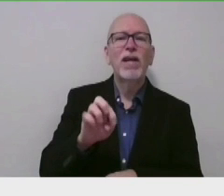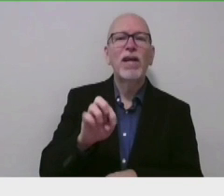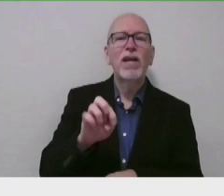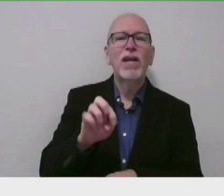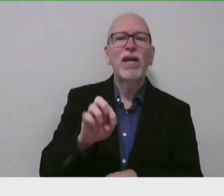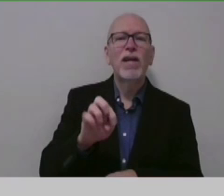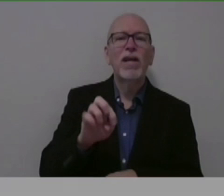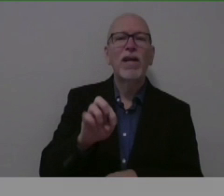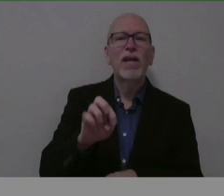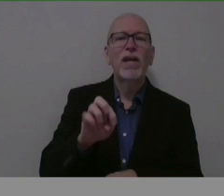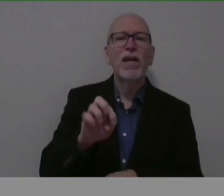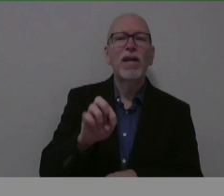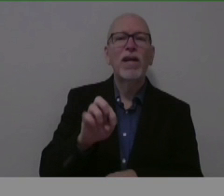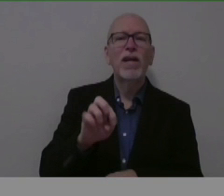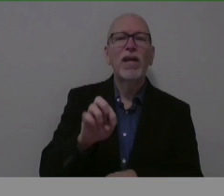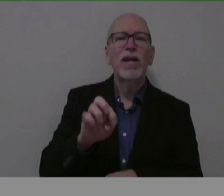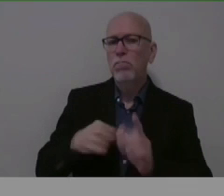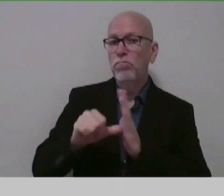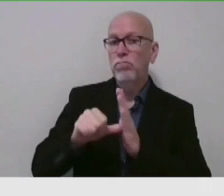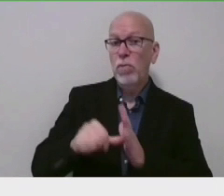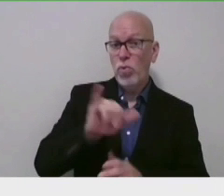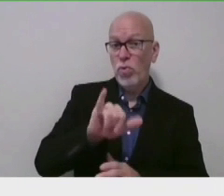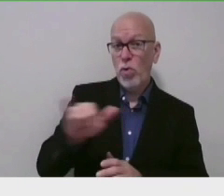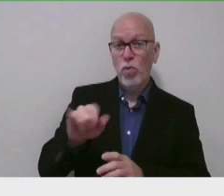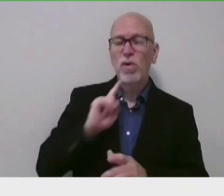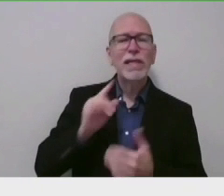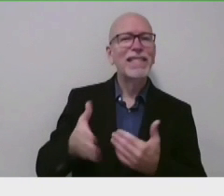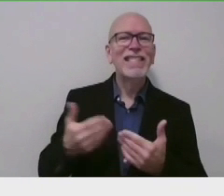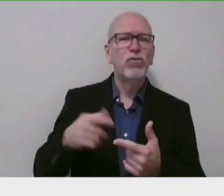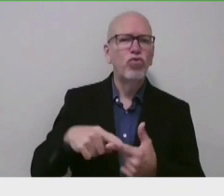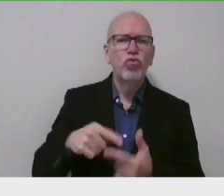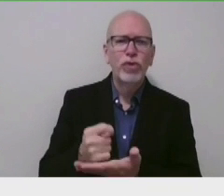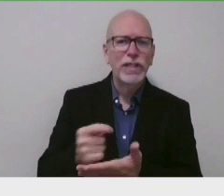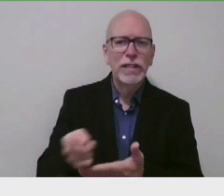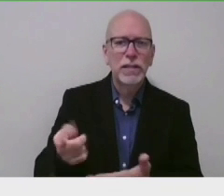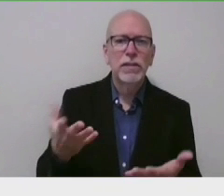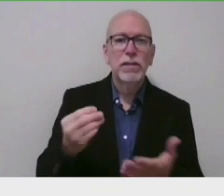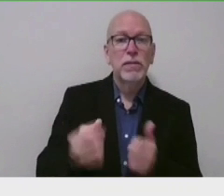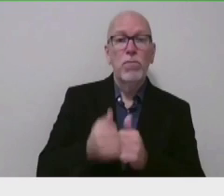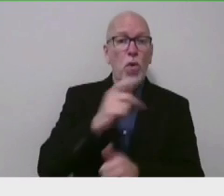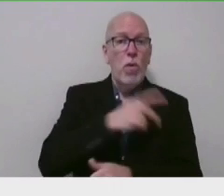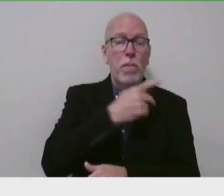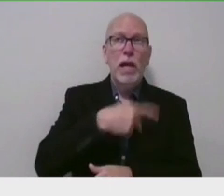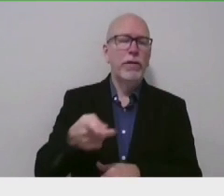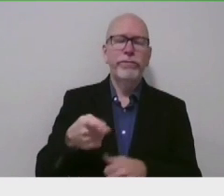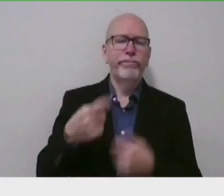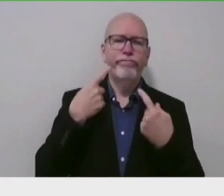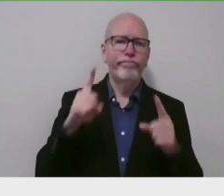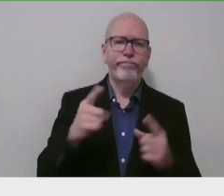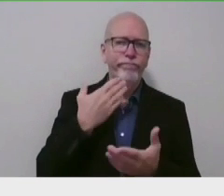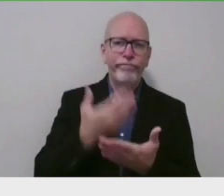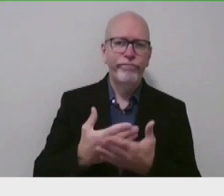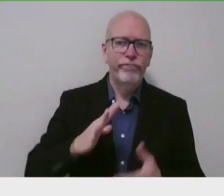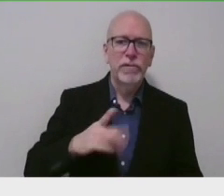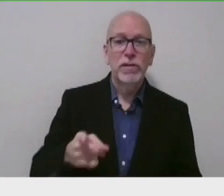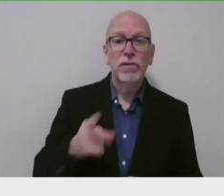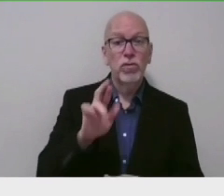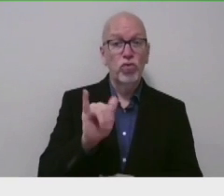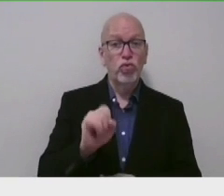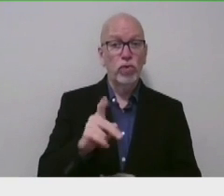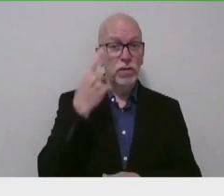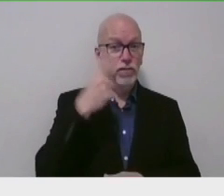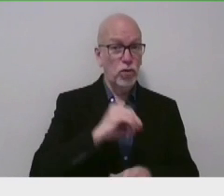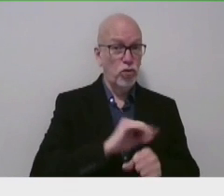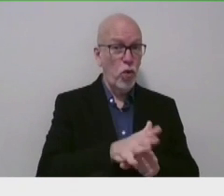What I want to know is is treatable and most patients fare very well. The risks associated with getting COVID-19 are